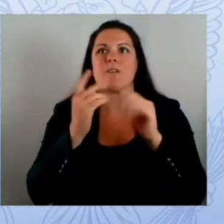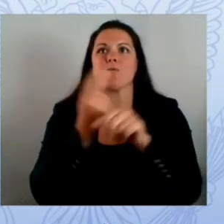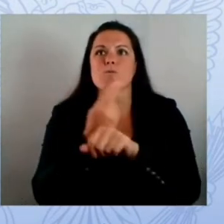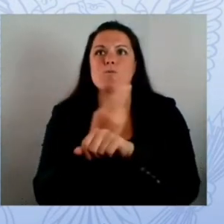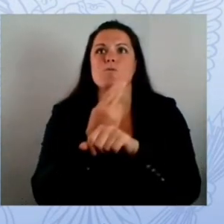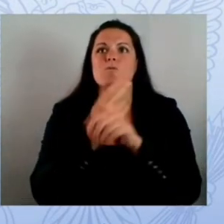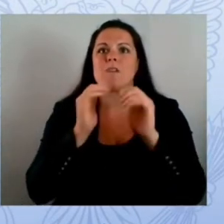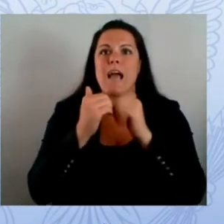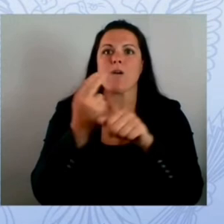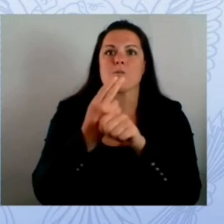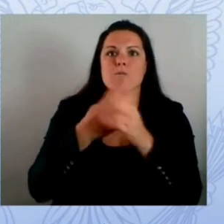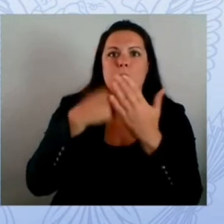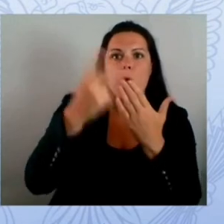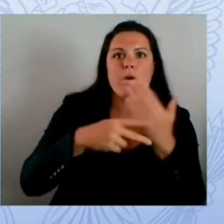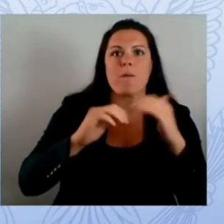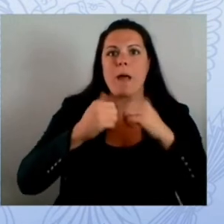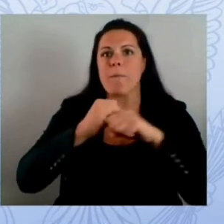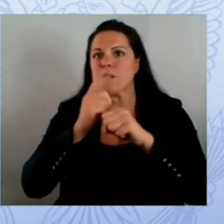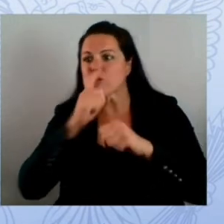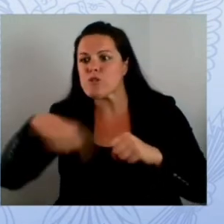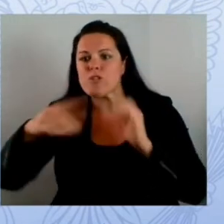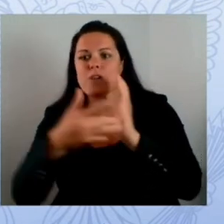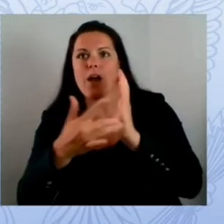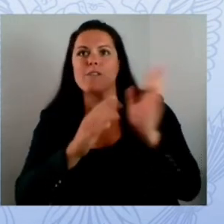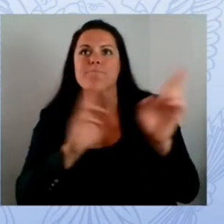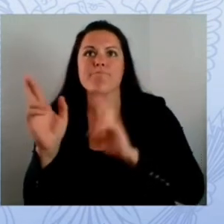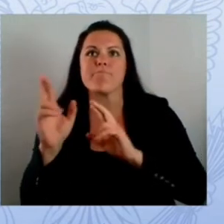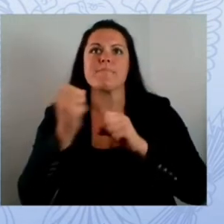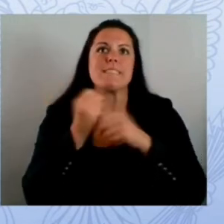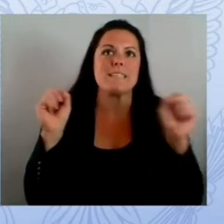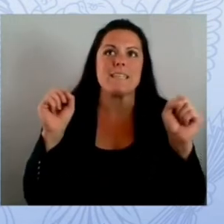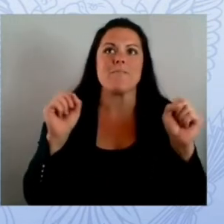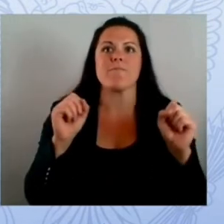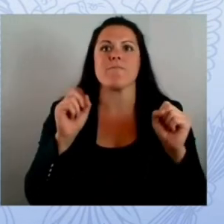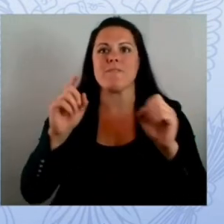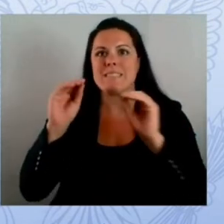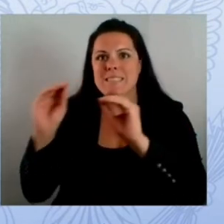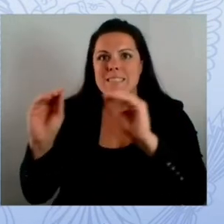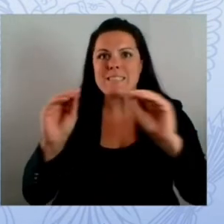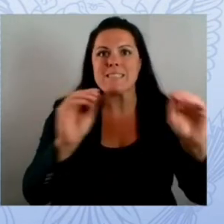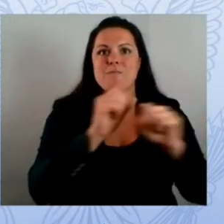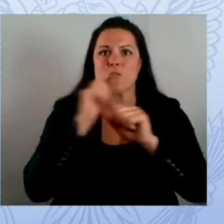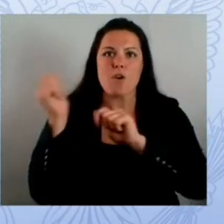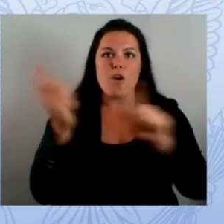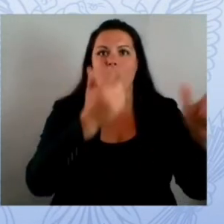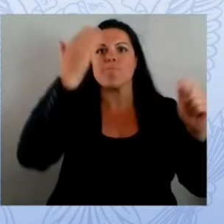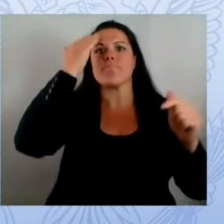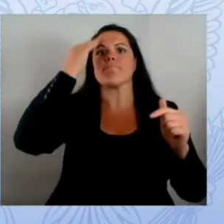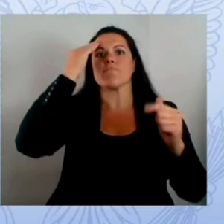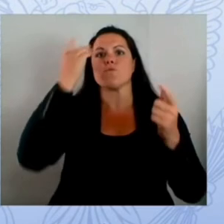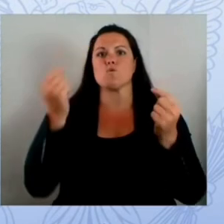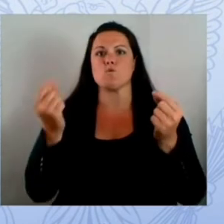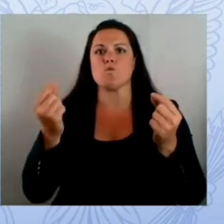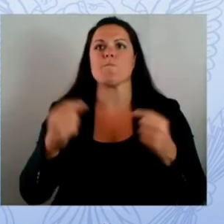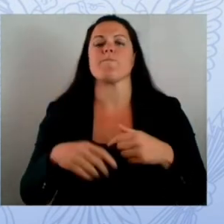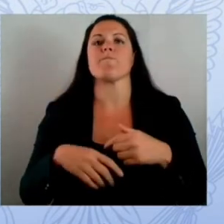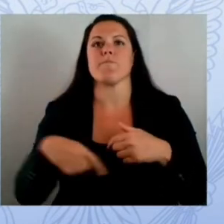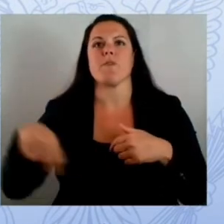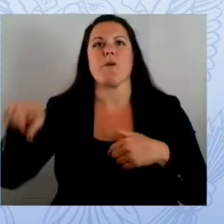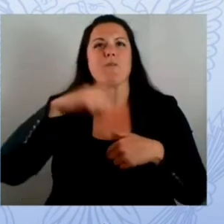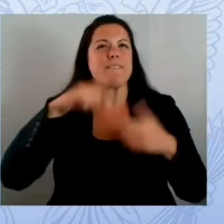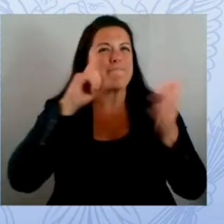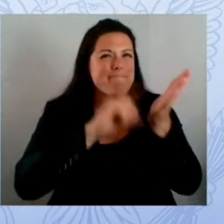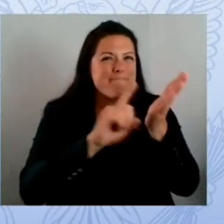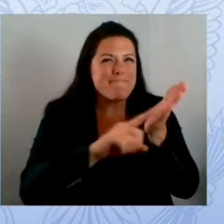after an extensive audit and analysis of the incident even redoubling our efforts in terms